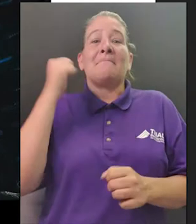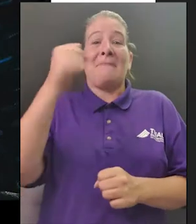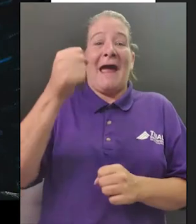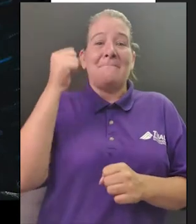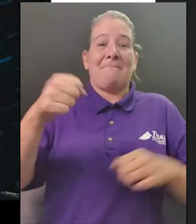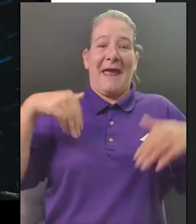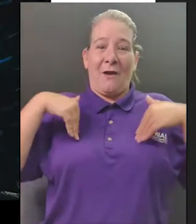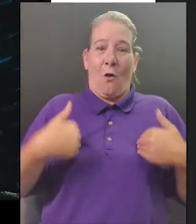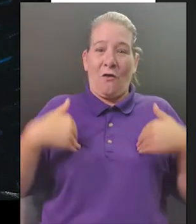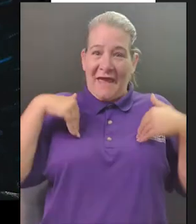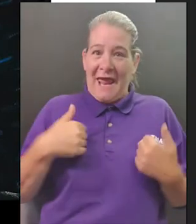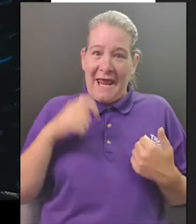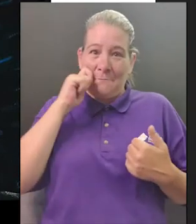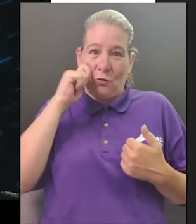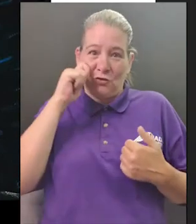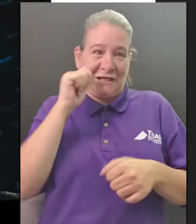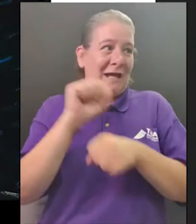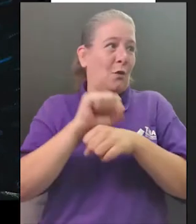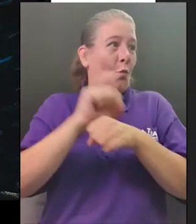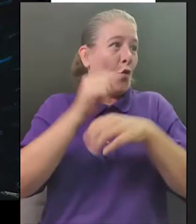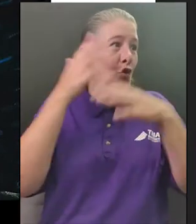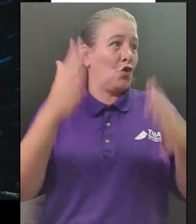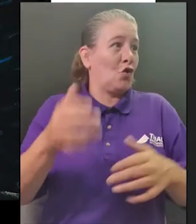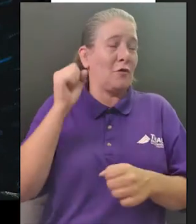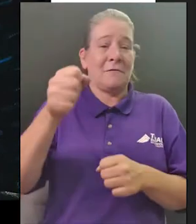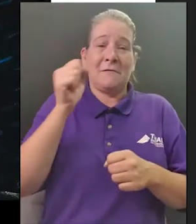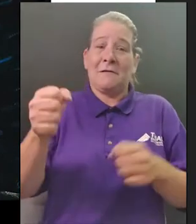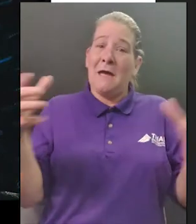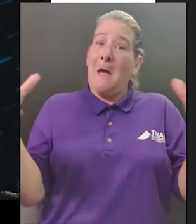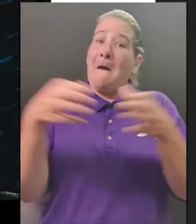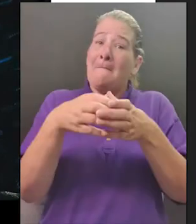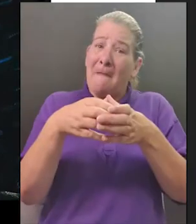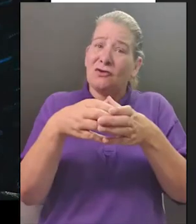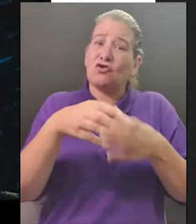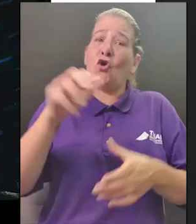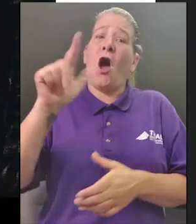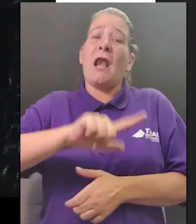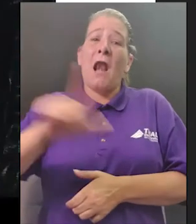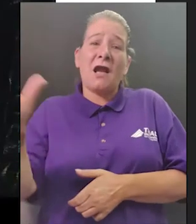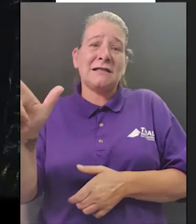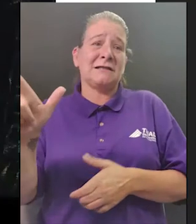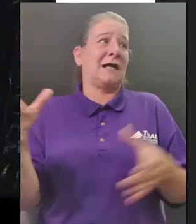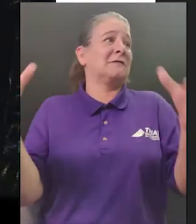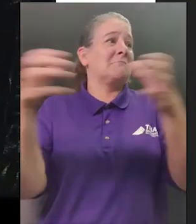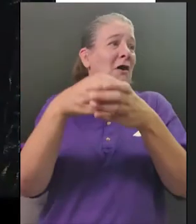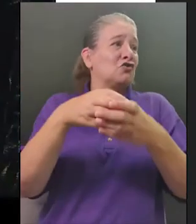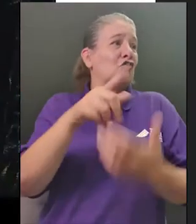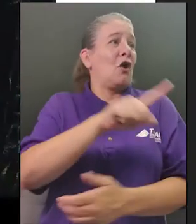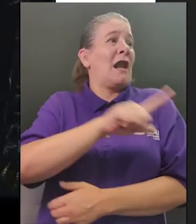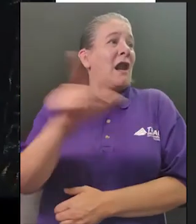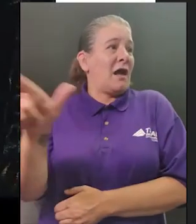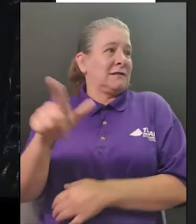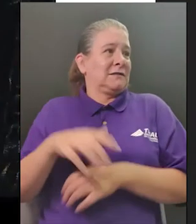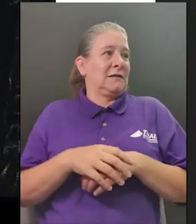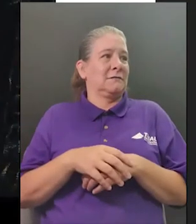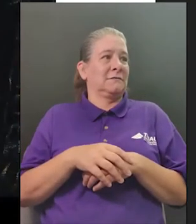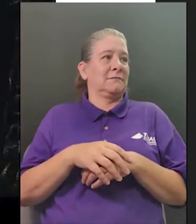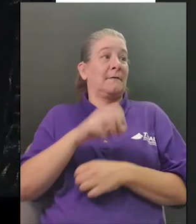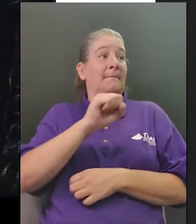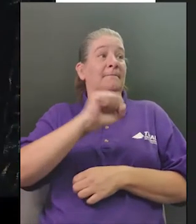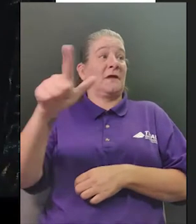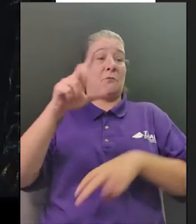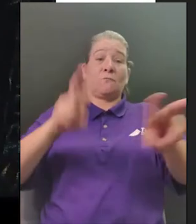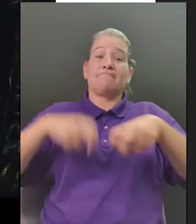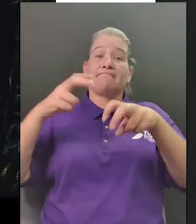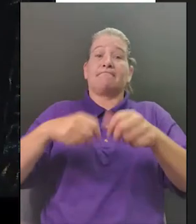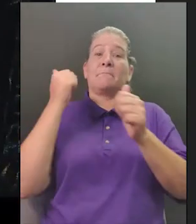out they grabbed their muskets and saddled their horses sibyl rode on past the cemetery along the edge of the